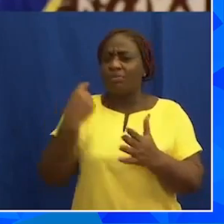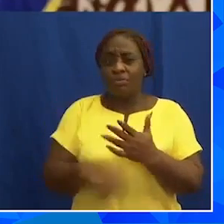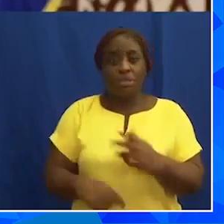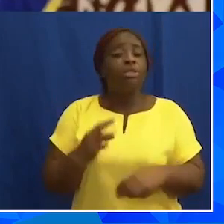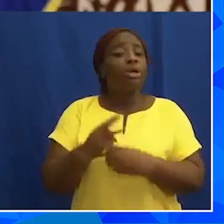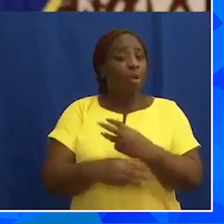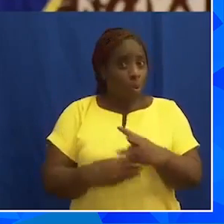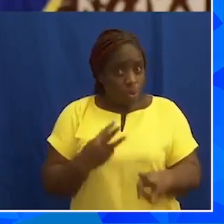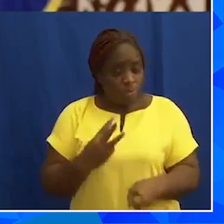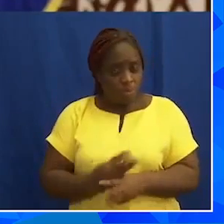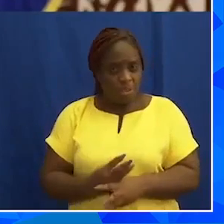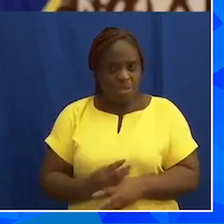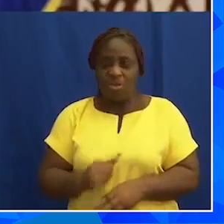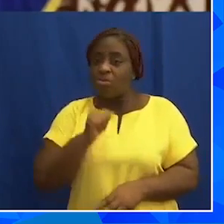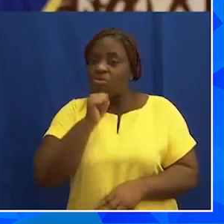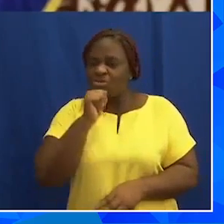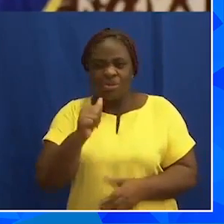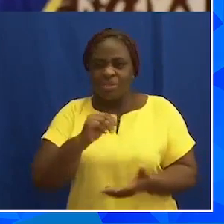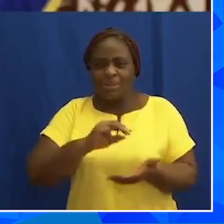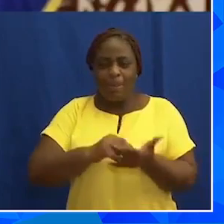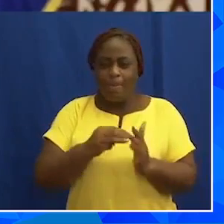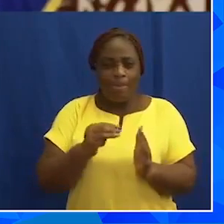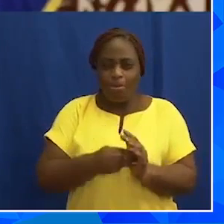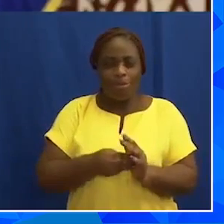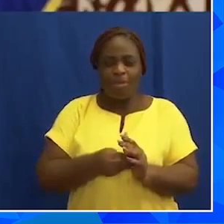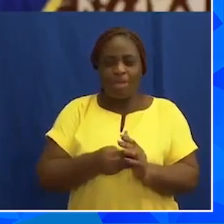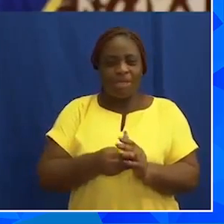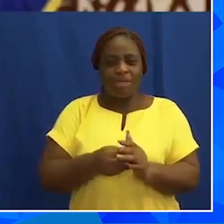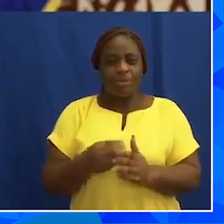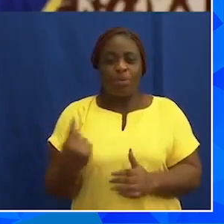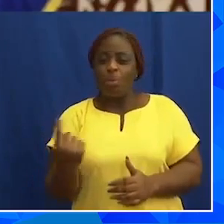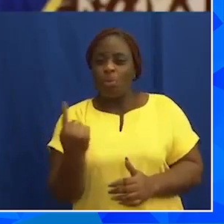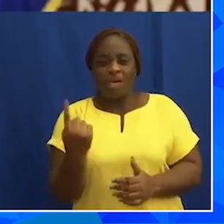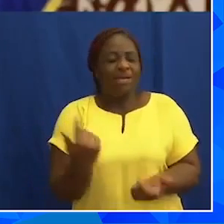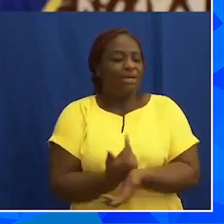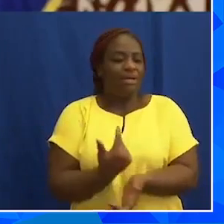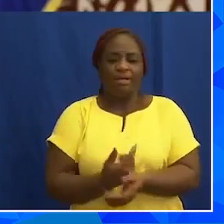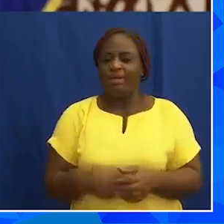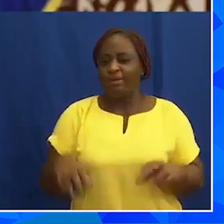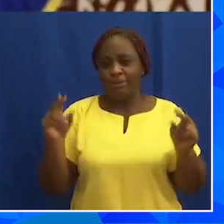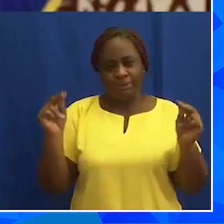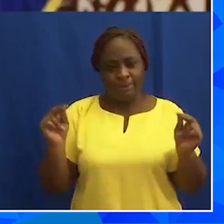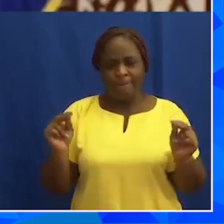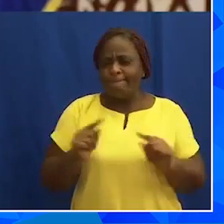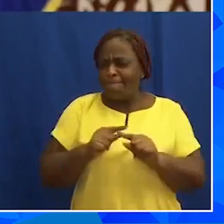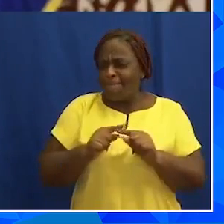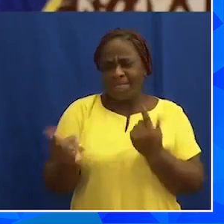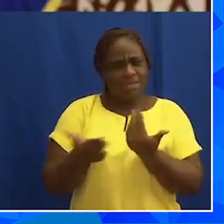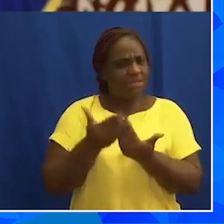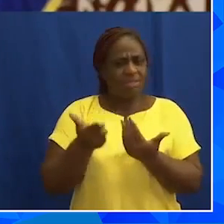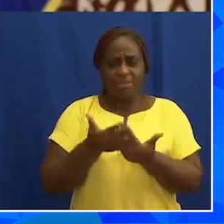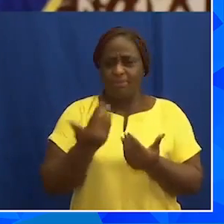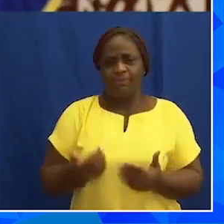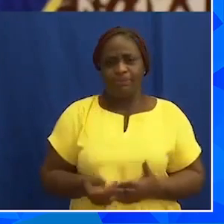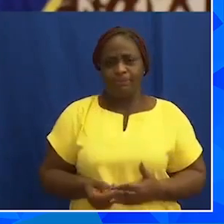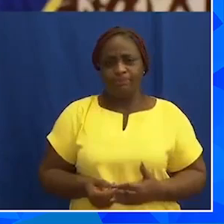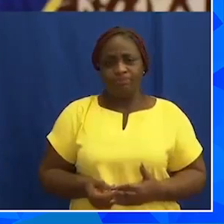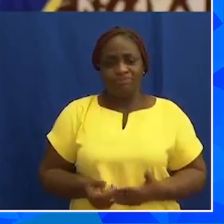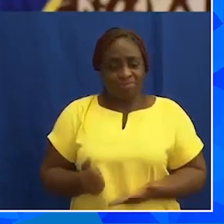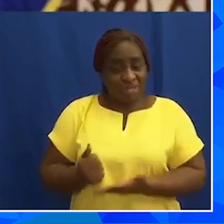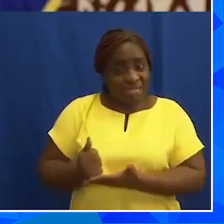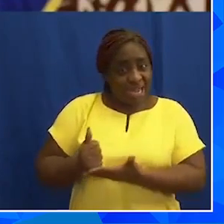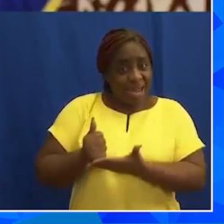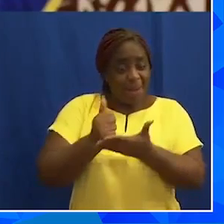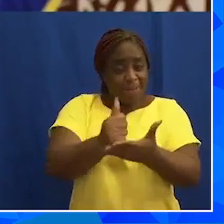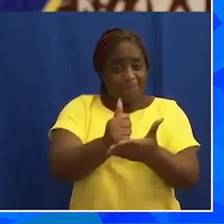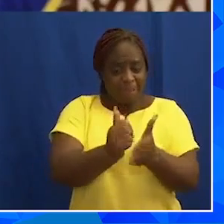is not meant to belittle the scope of suffering here, but simply to help us put